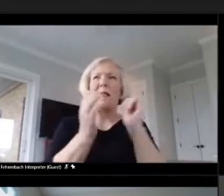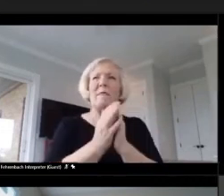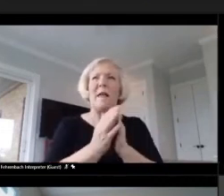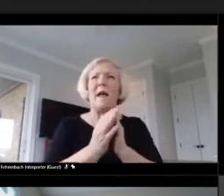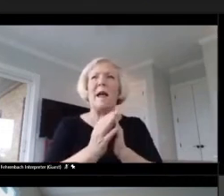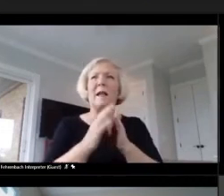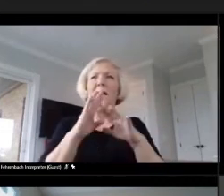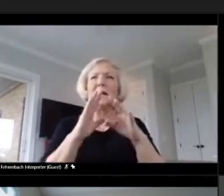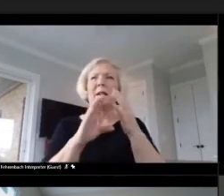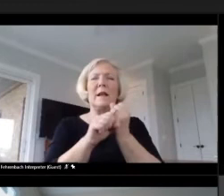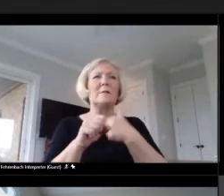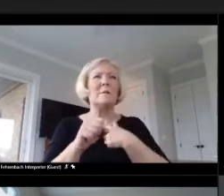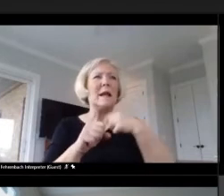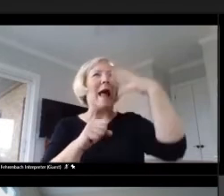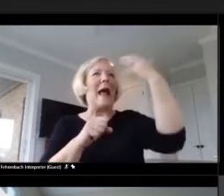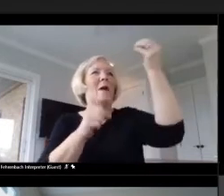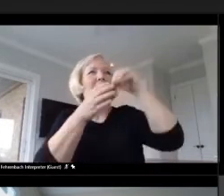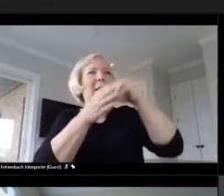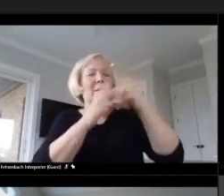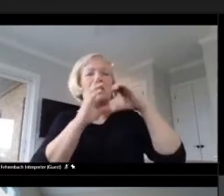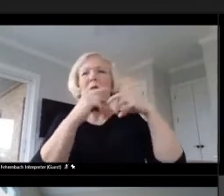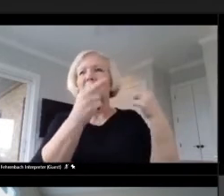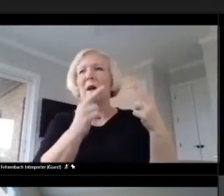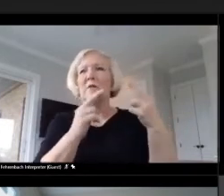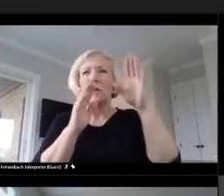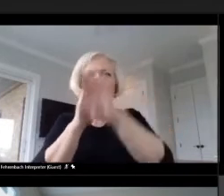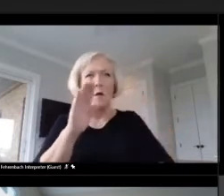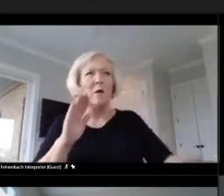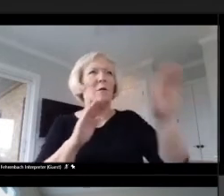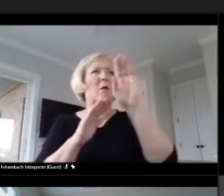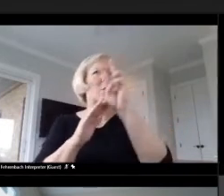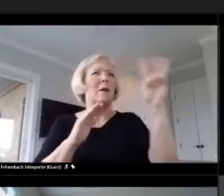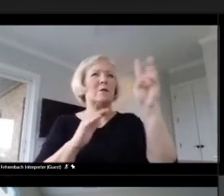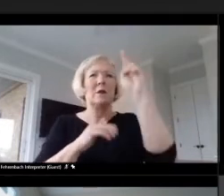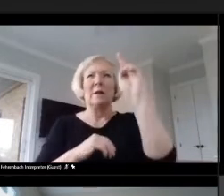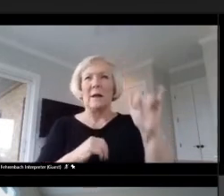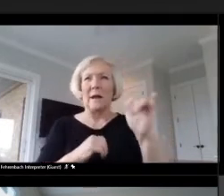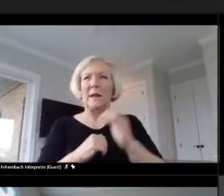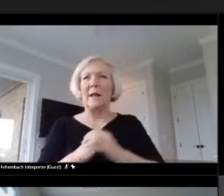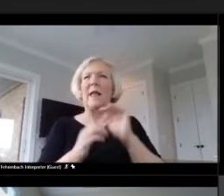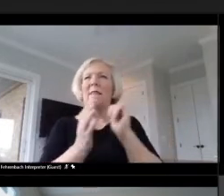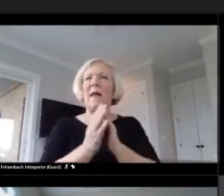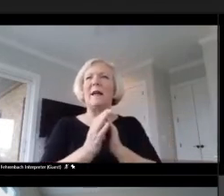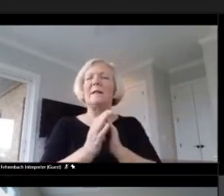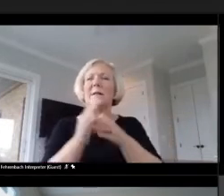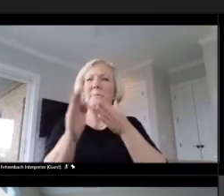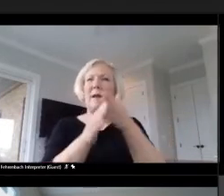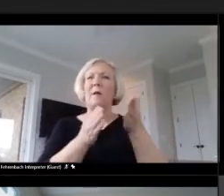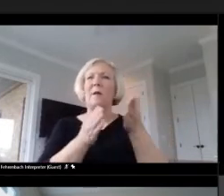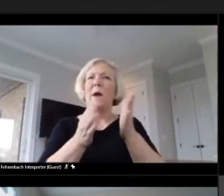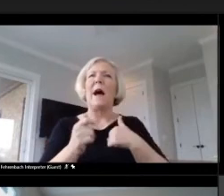into classrooms all throughout Western Kentucky. So that's the main way that I stay in touch.